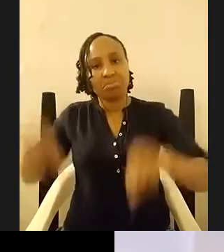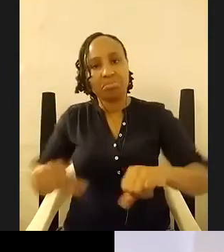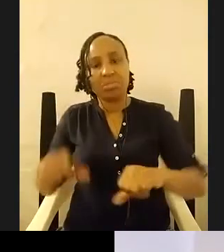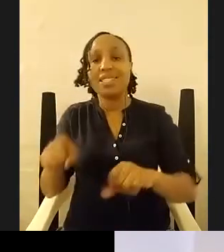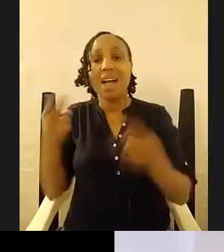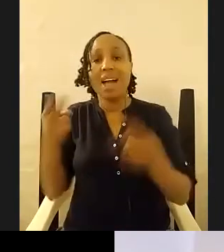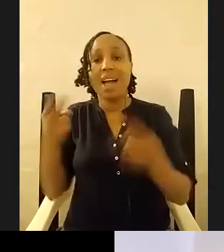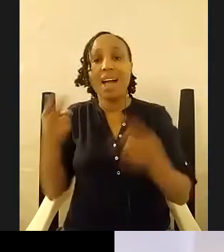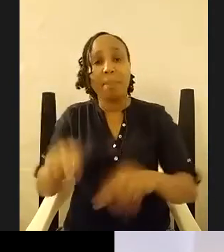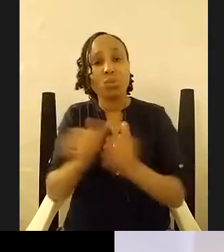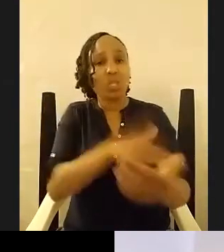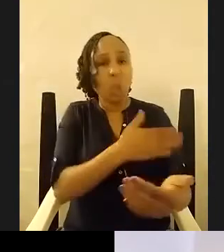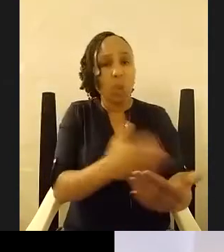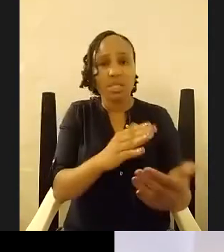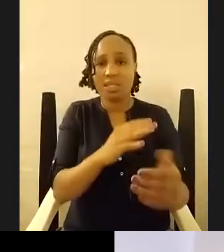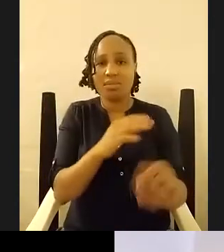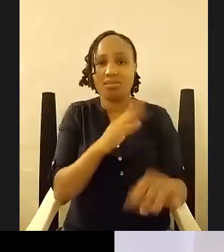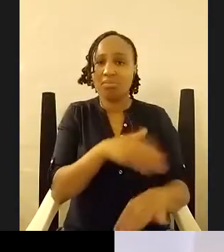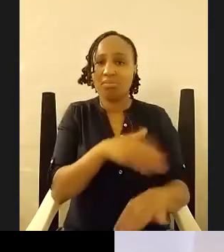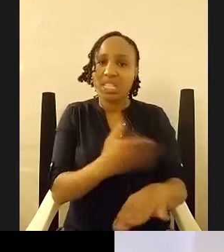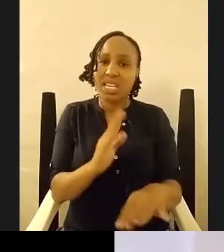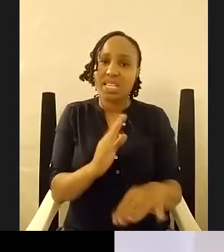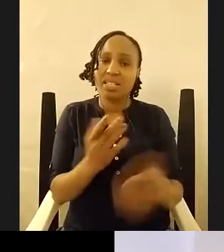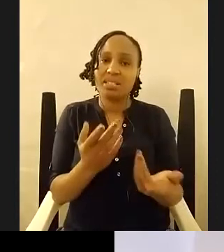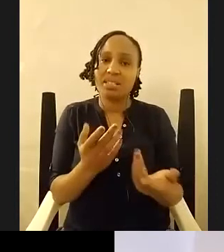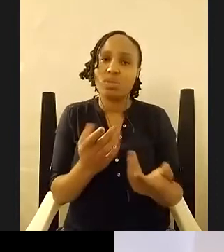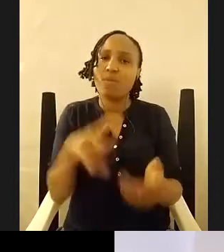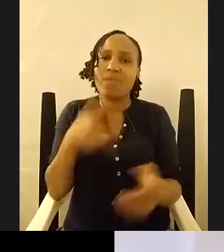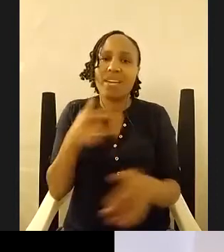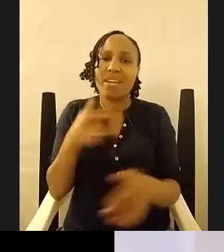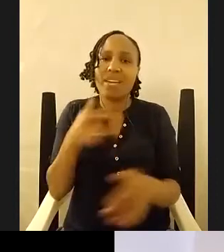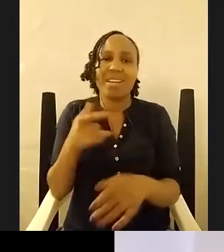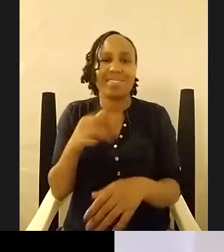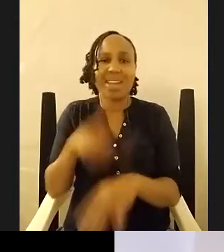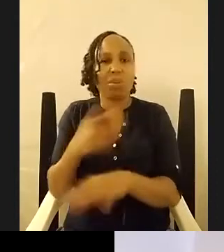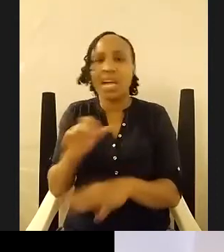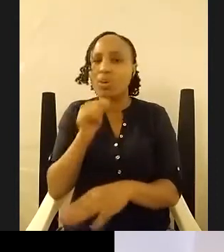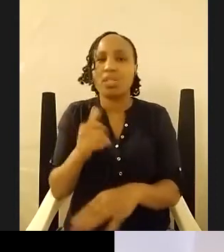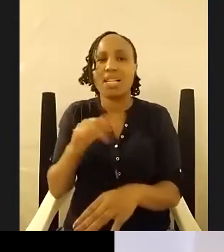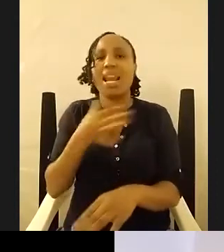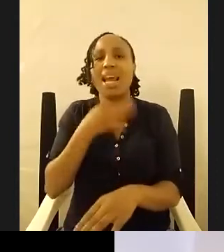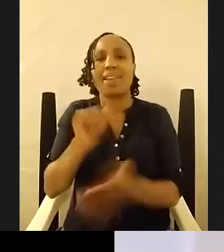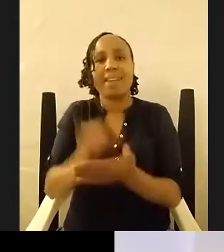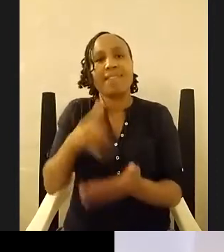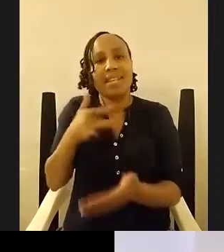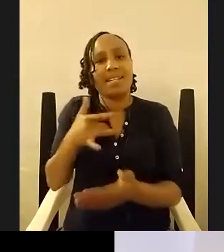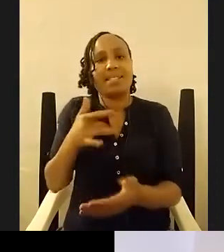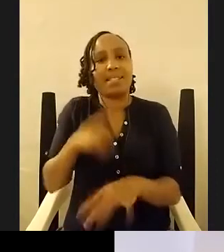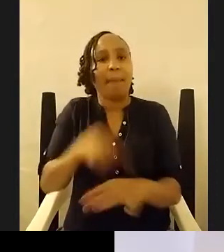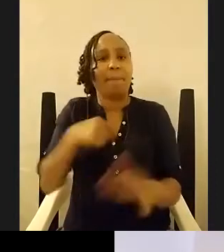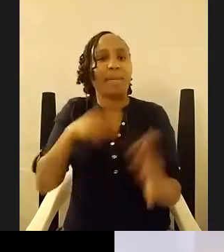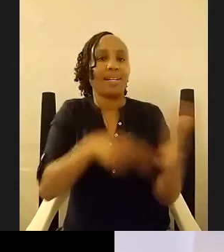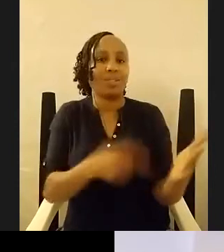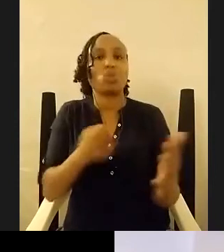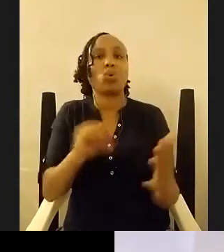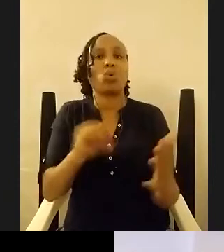like your time has been wasted and i don't like that feeling from reading so i try to avoid and put that into the writing as well i mean you